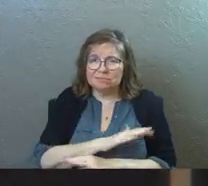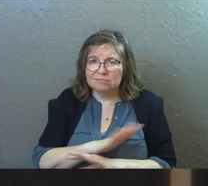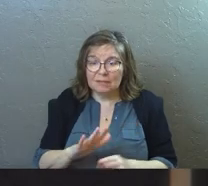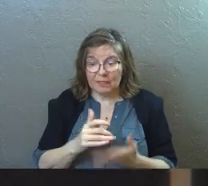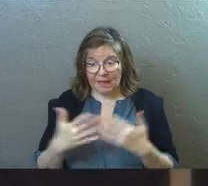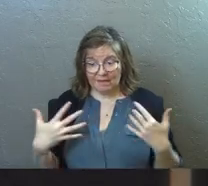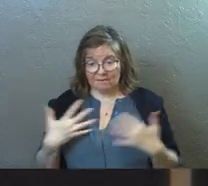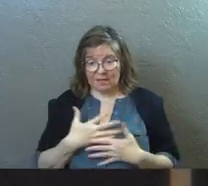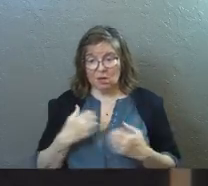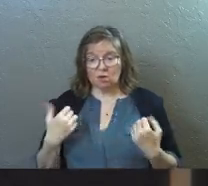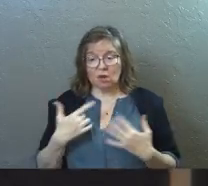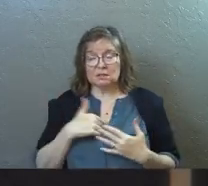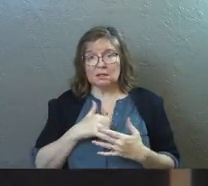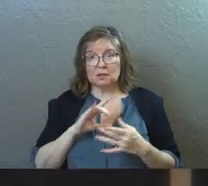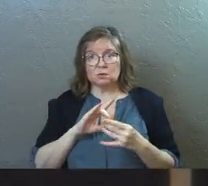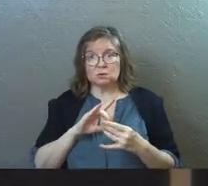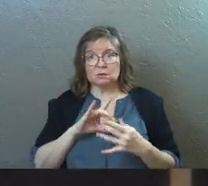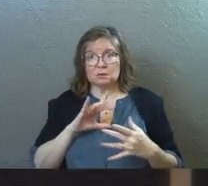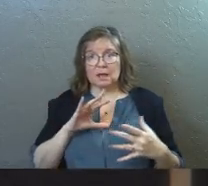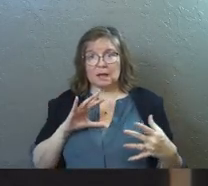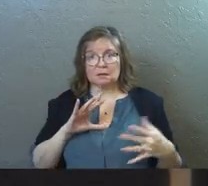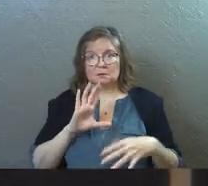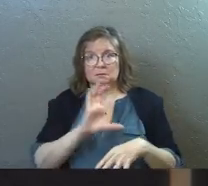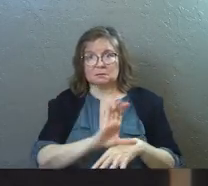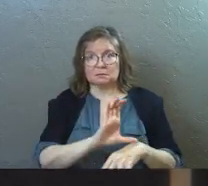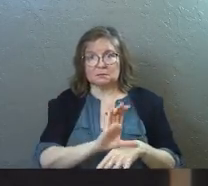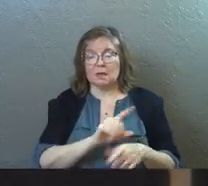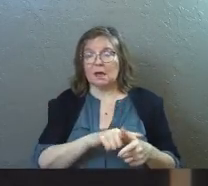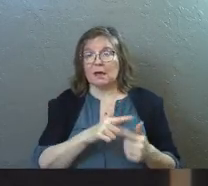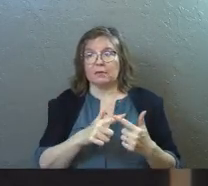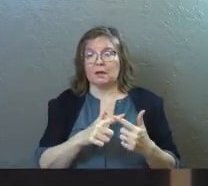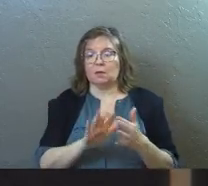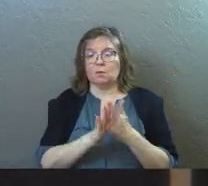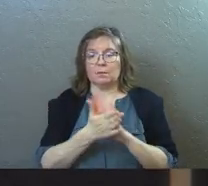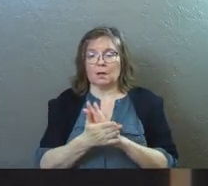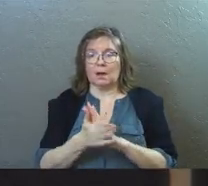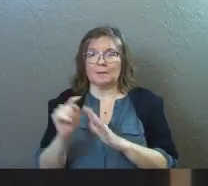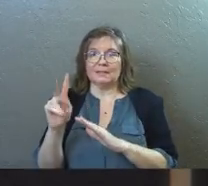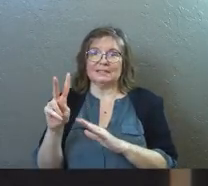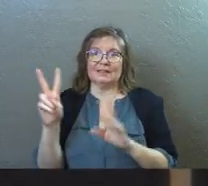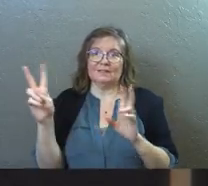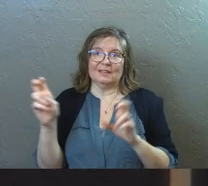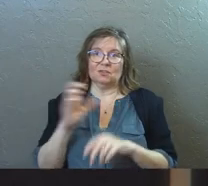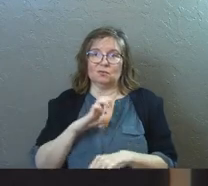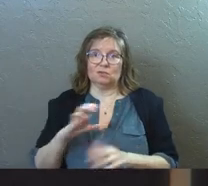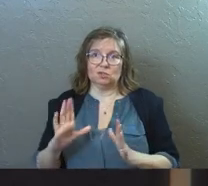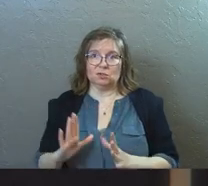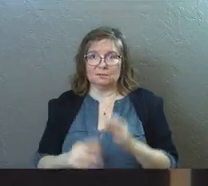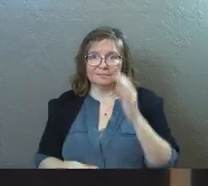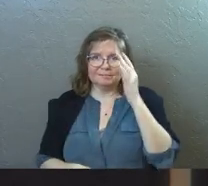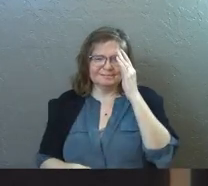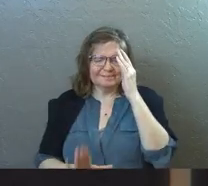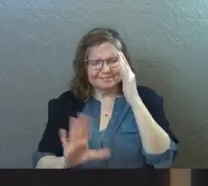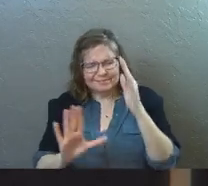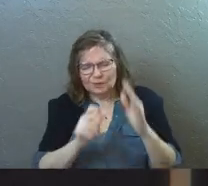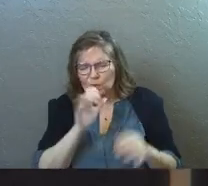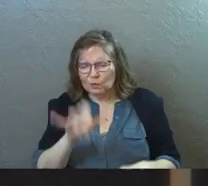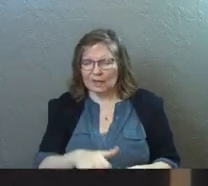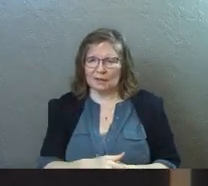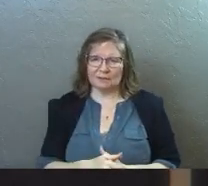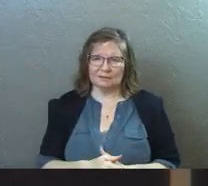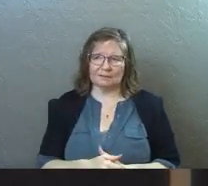And that fear causes us to detach. And then all of a sudden we become a TV Christian. Don't do it.